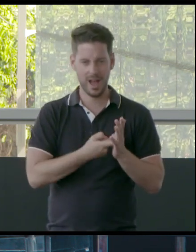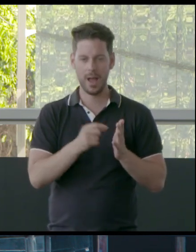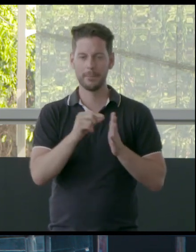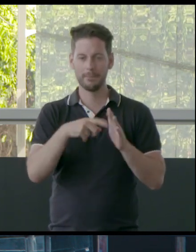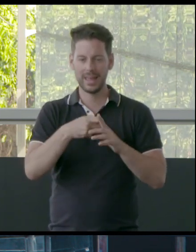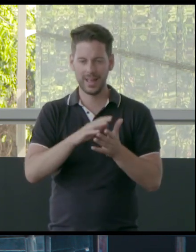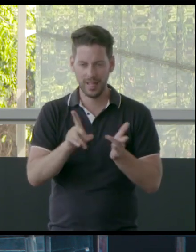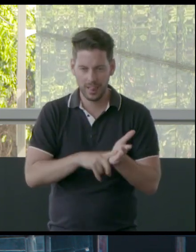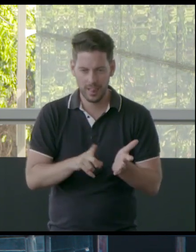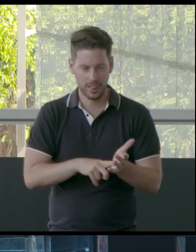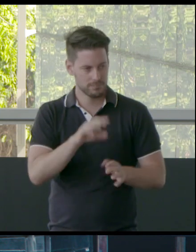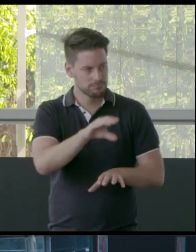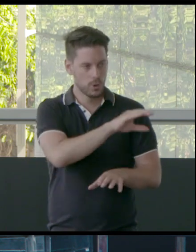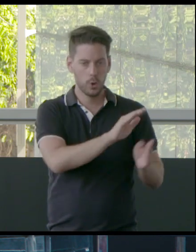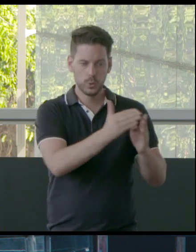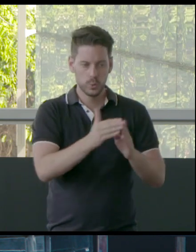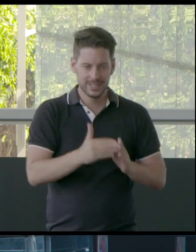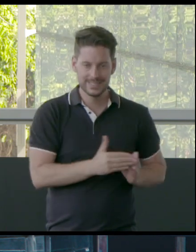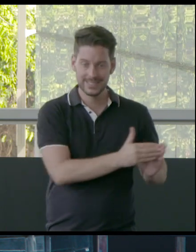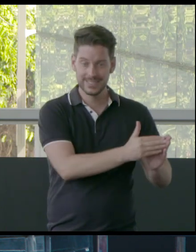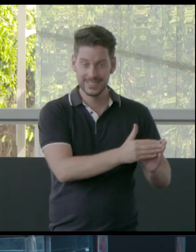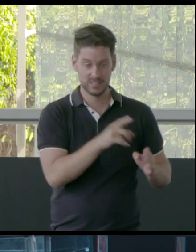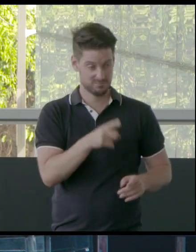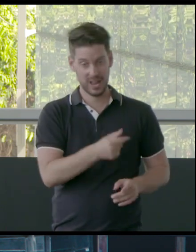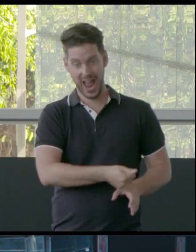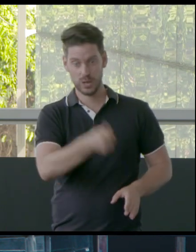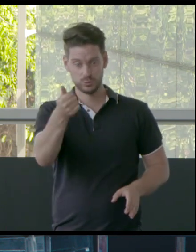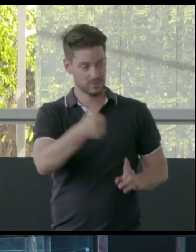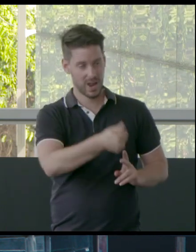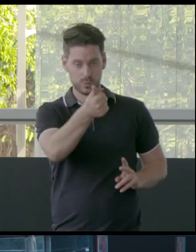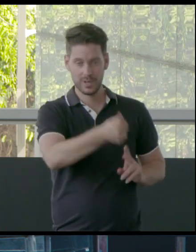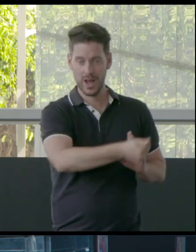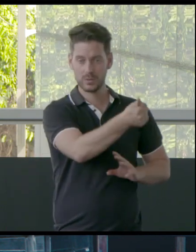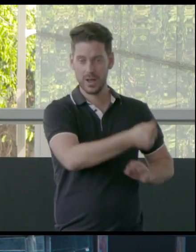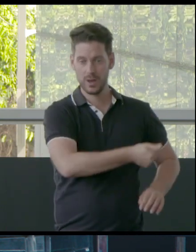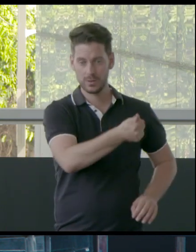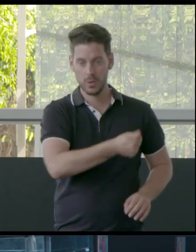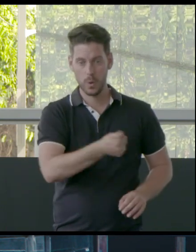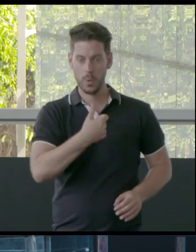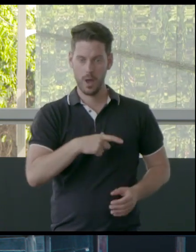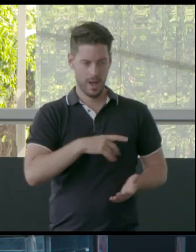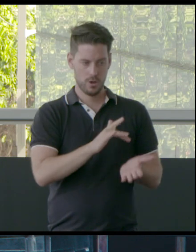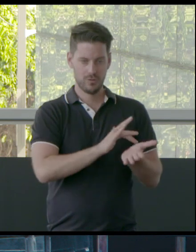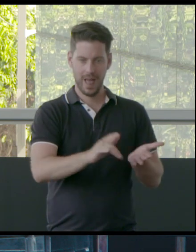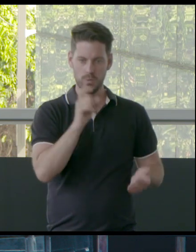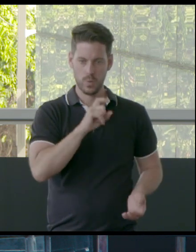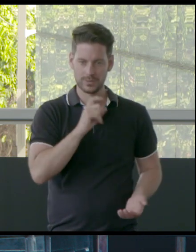Hill. They're being asked to move out of their communities and their country because they're running out of water.